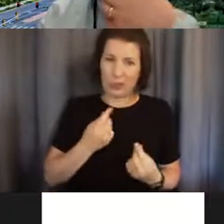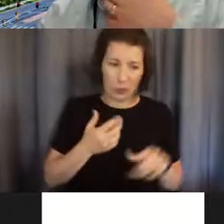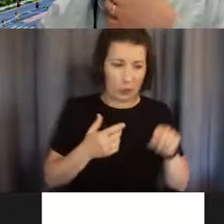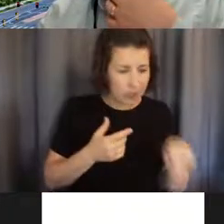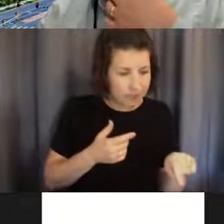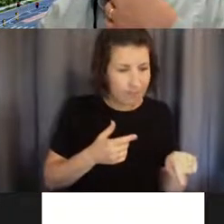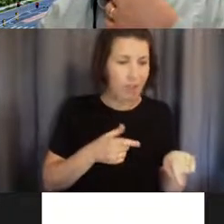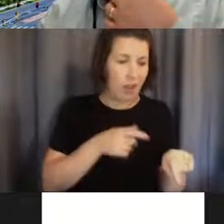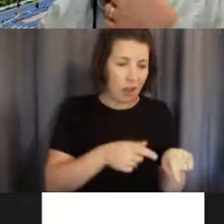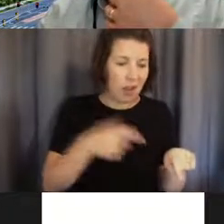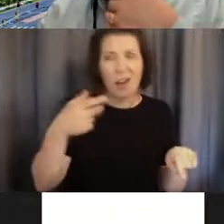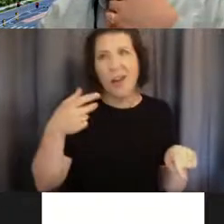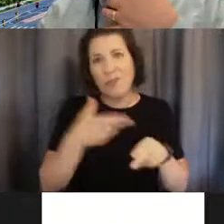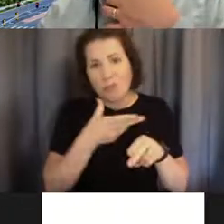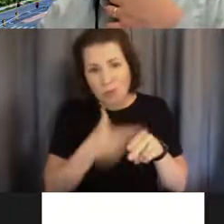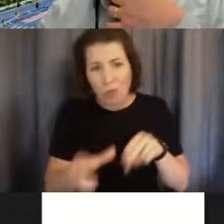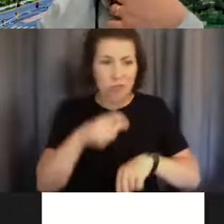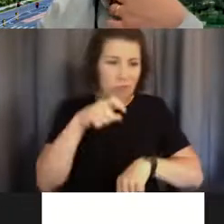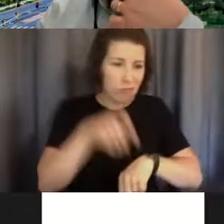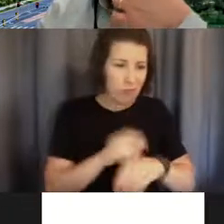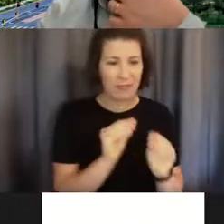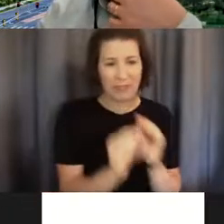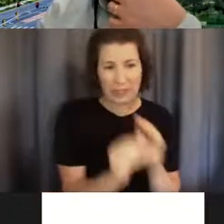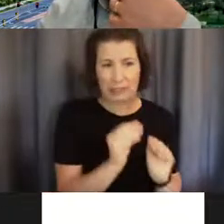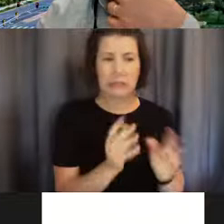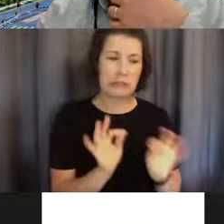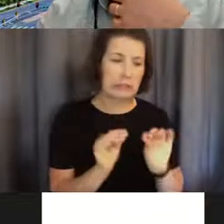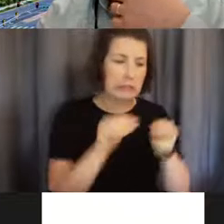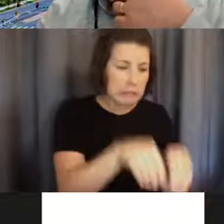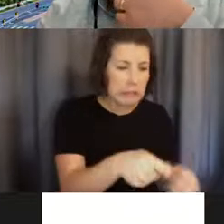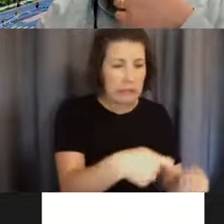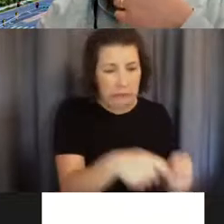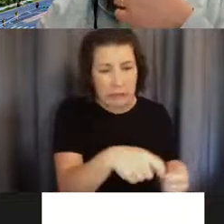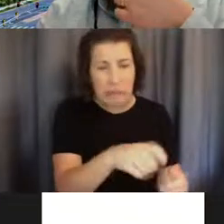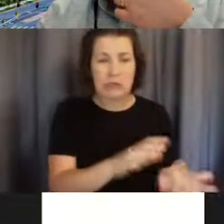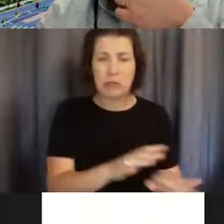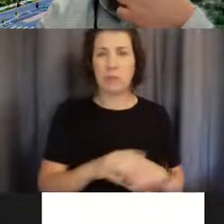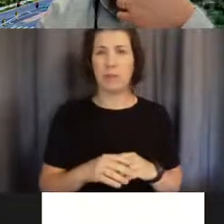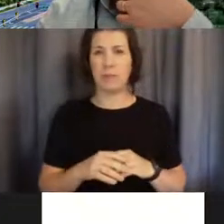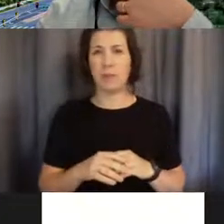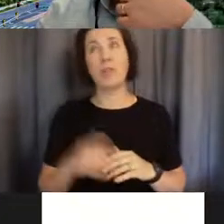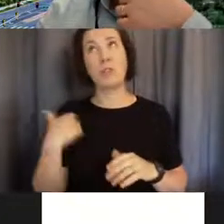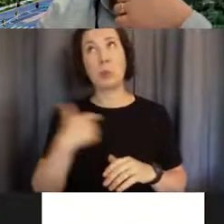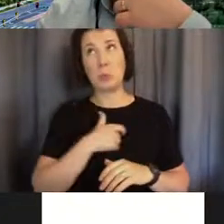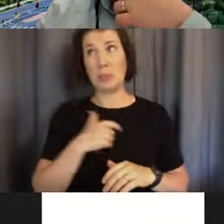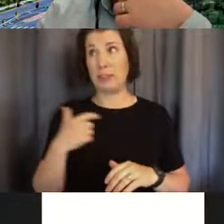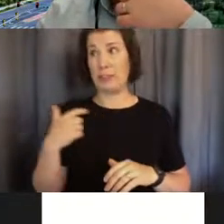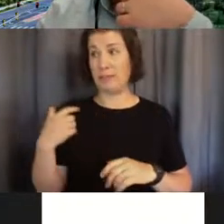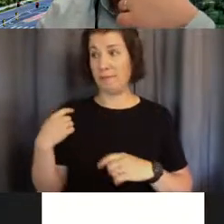and a typical heart structure. And so we've been doing quite a bit to,